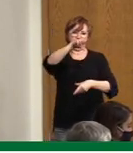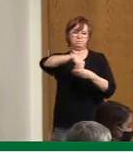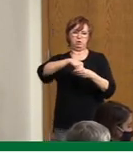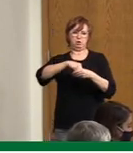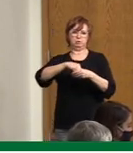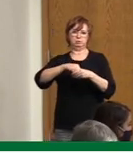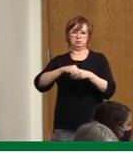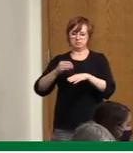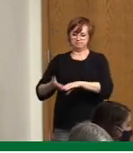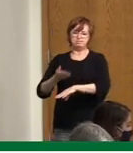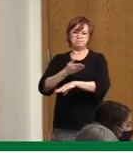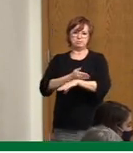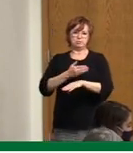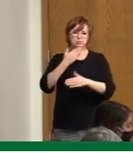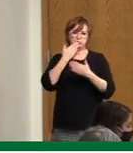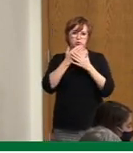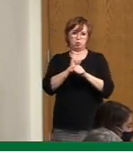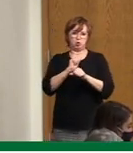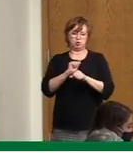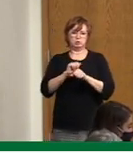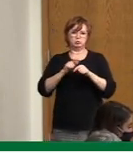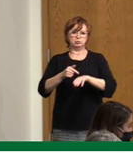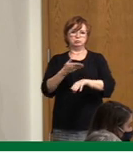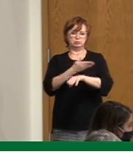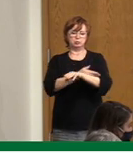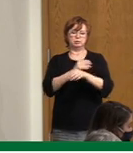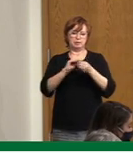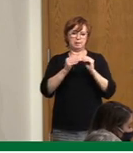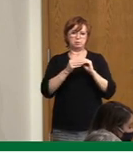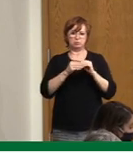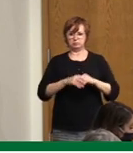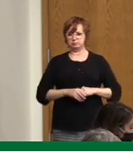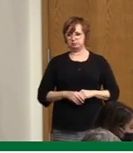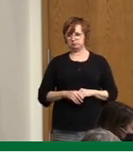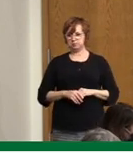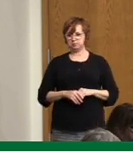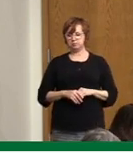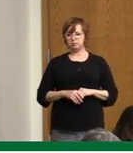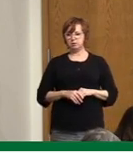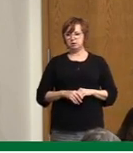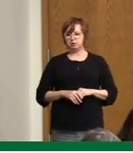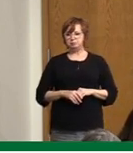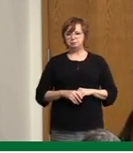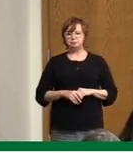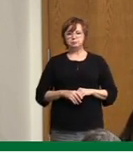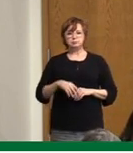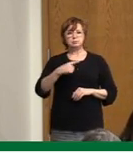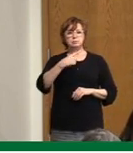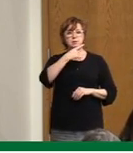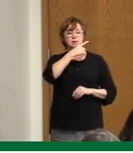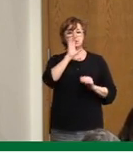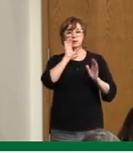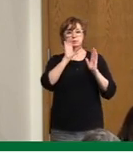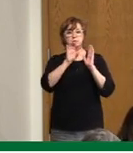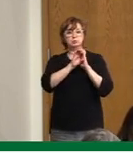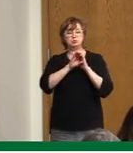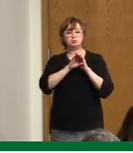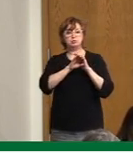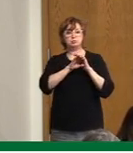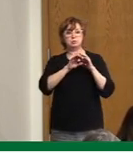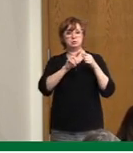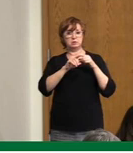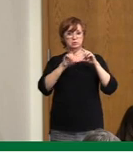And then, of course, I won't spend a lot of time on this, but these are the same graphs, but instead of showing cases per day, they're showing